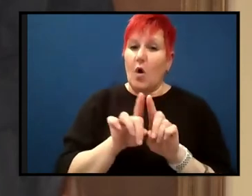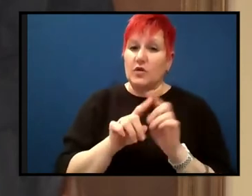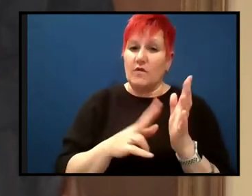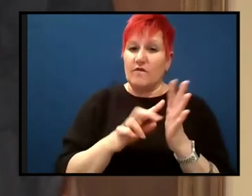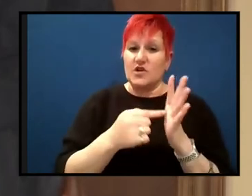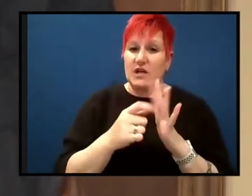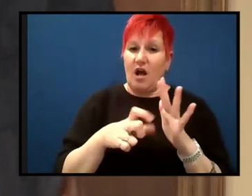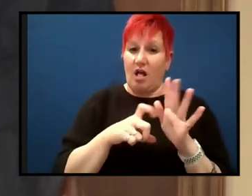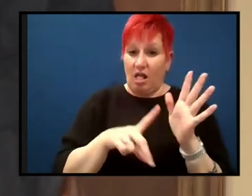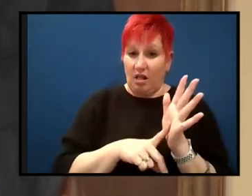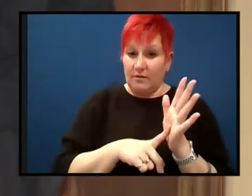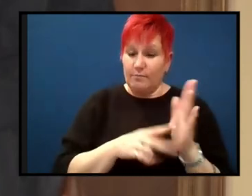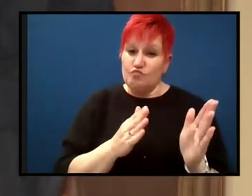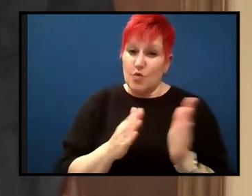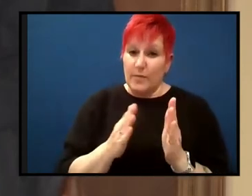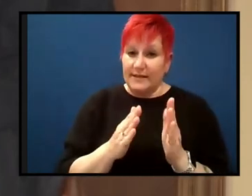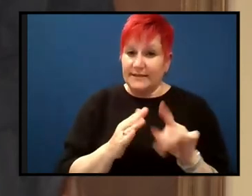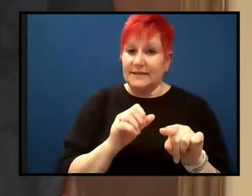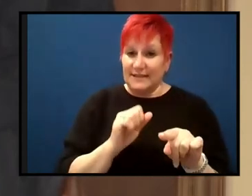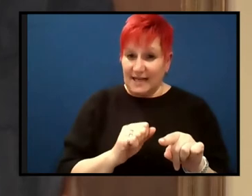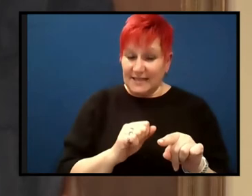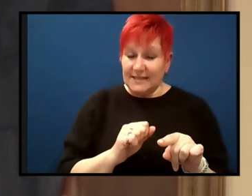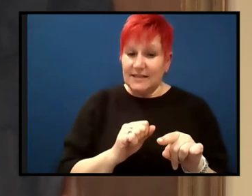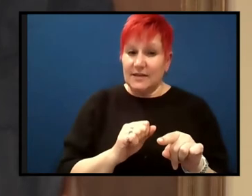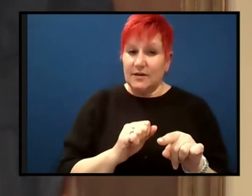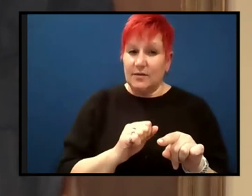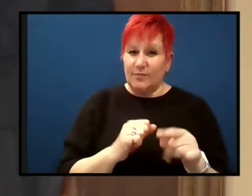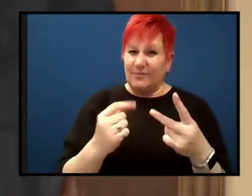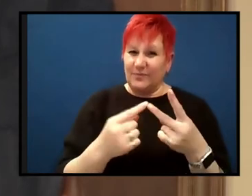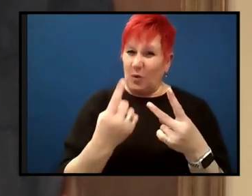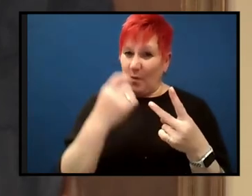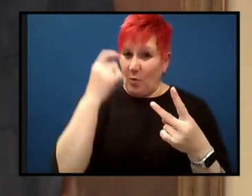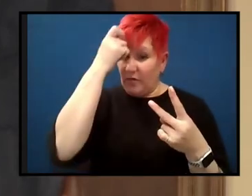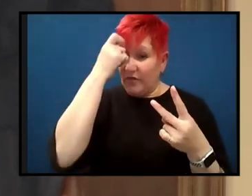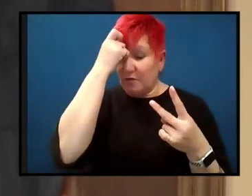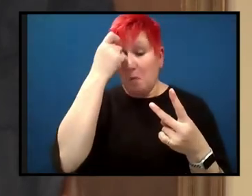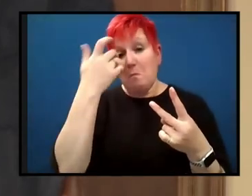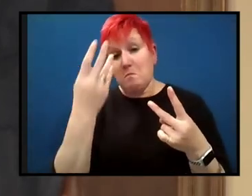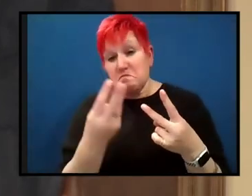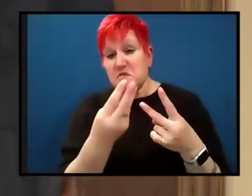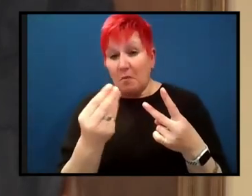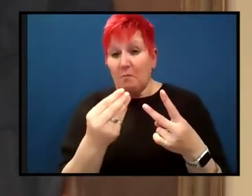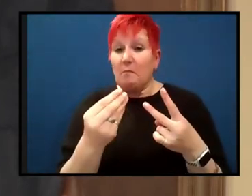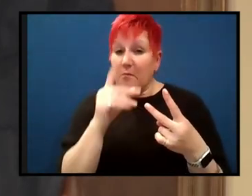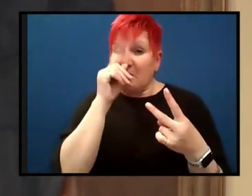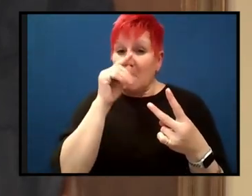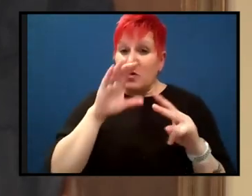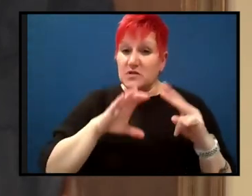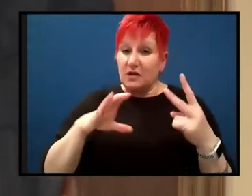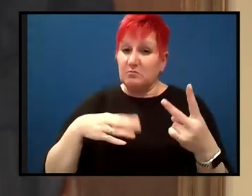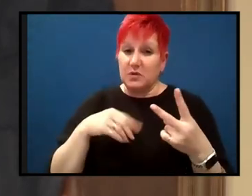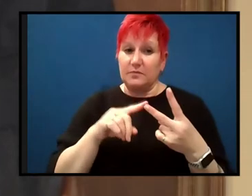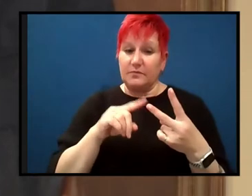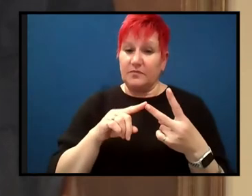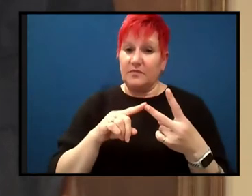And then, and then the other one, the other theory that's kind of got a little bit of traction in some parts of the community, um, is expanding earth